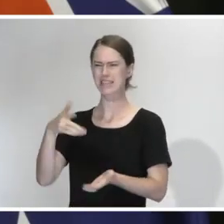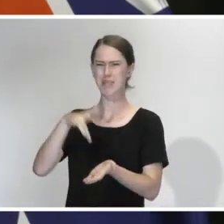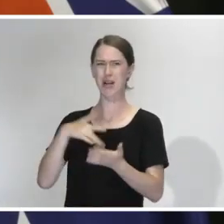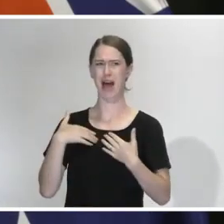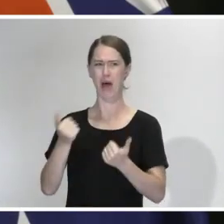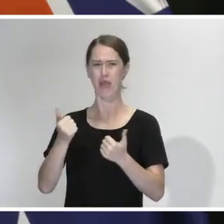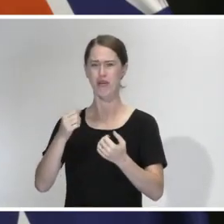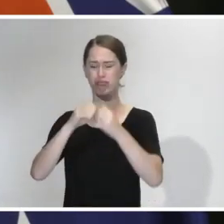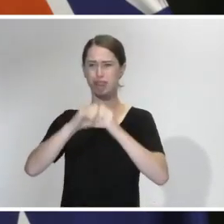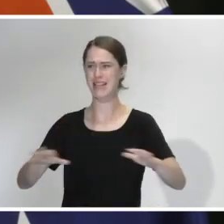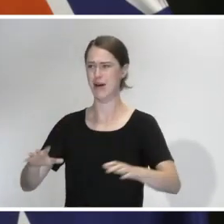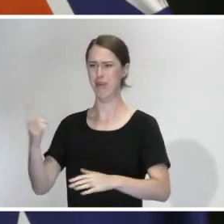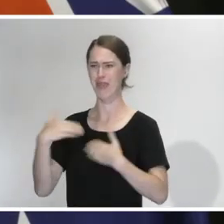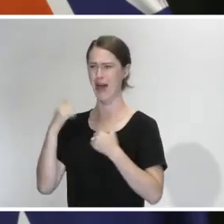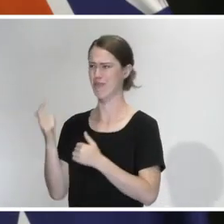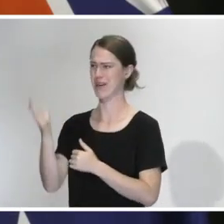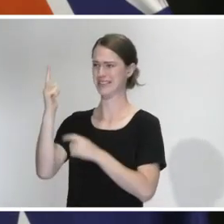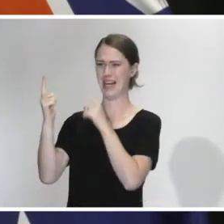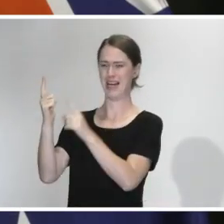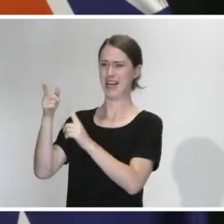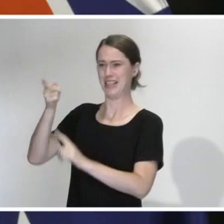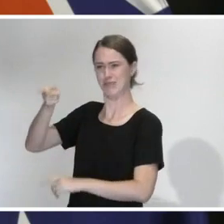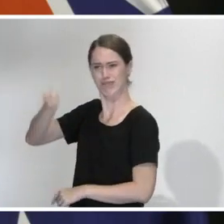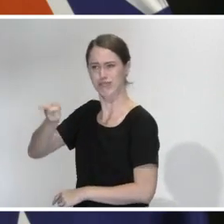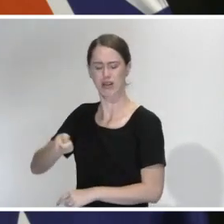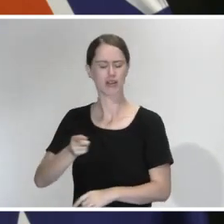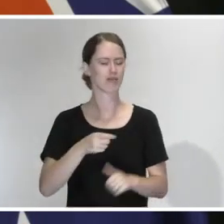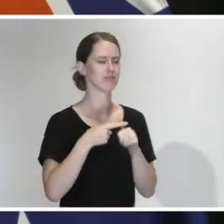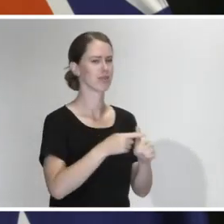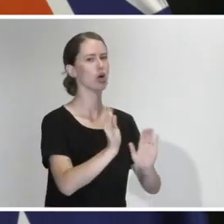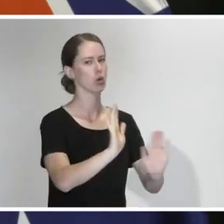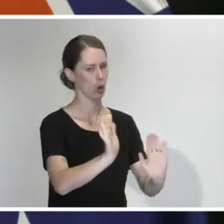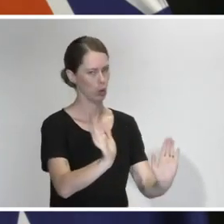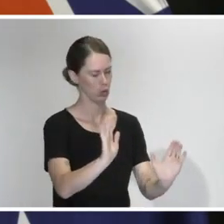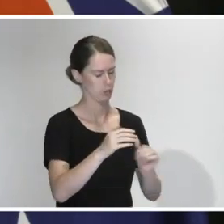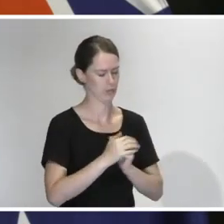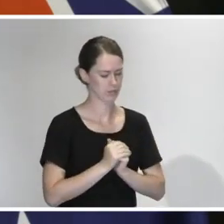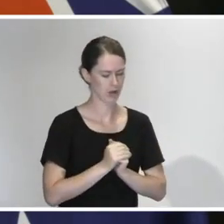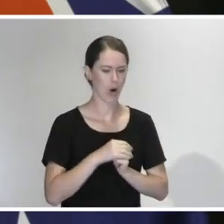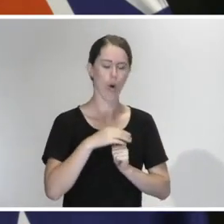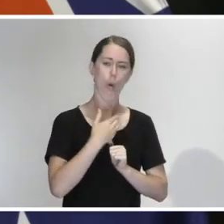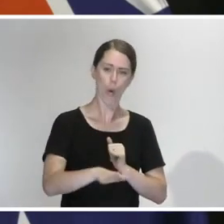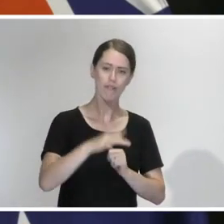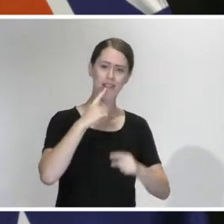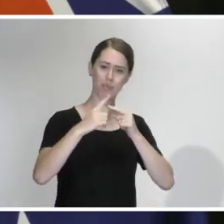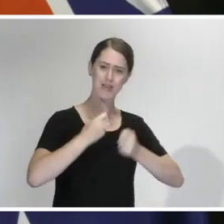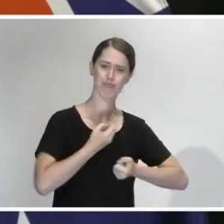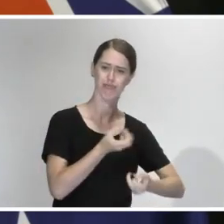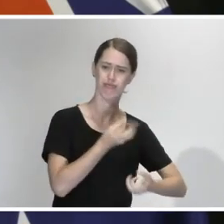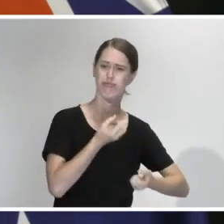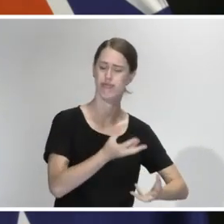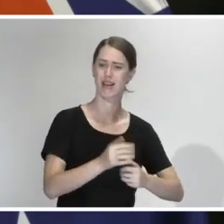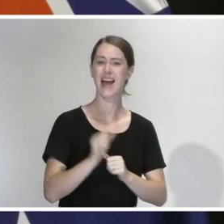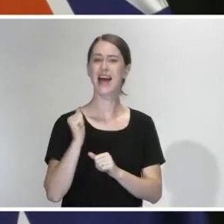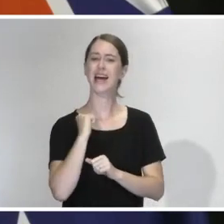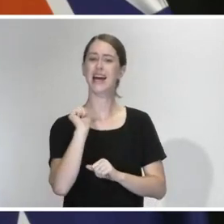pandemic and the health minister has an axe hanging over. No, I have expressed, of course, through all of the details I've outlined to you about the